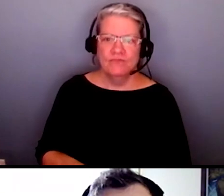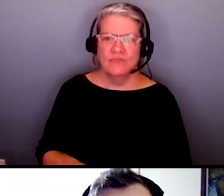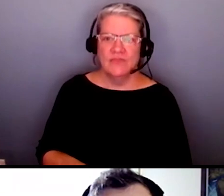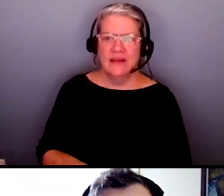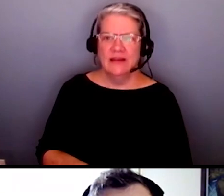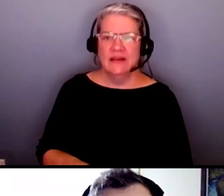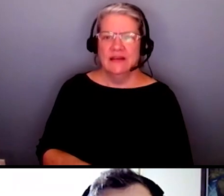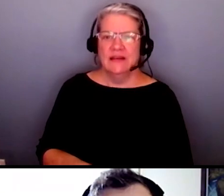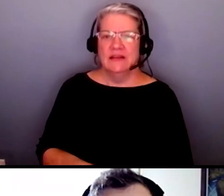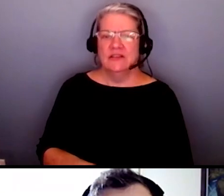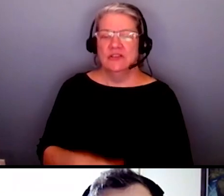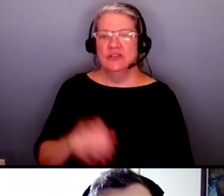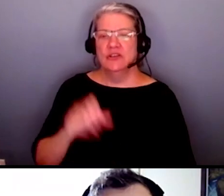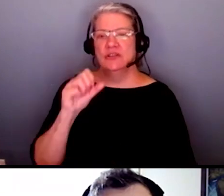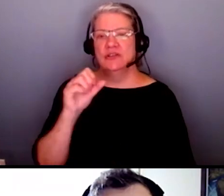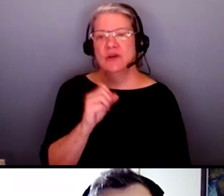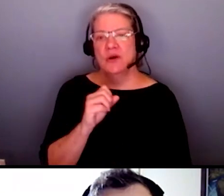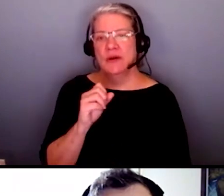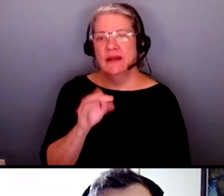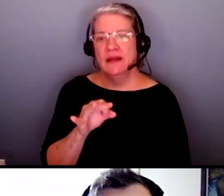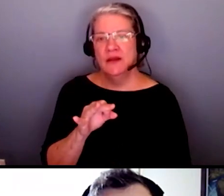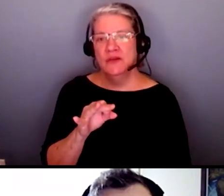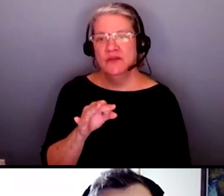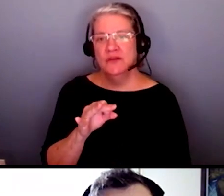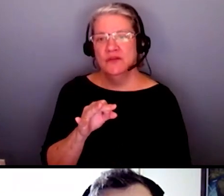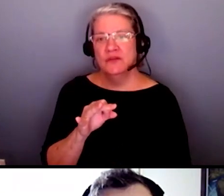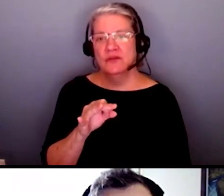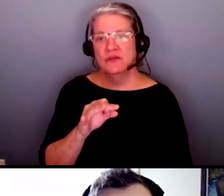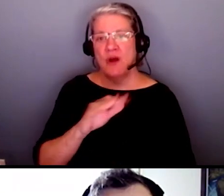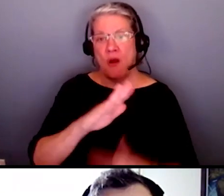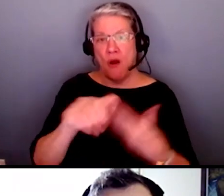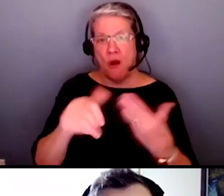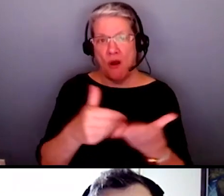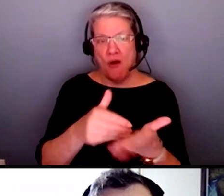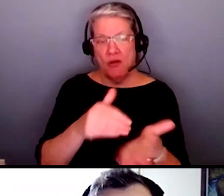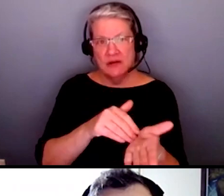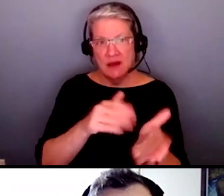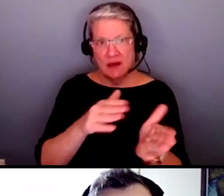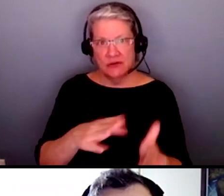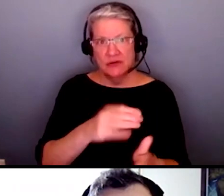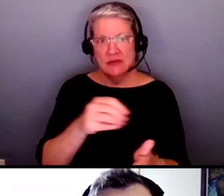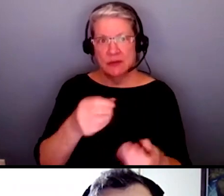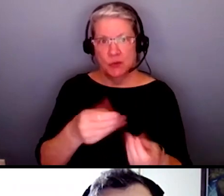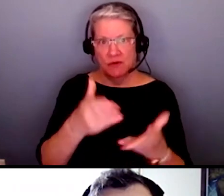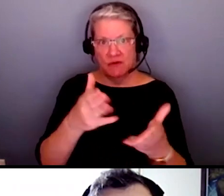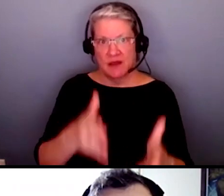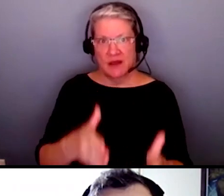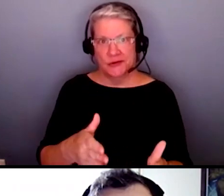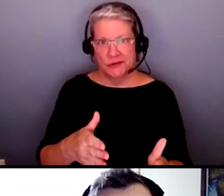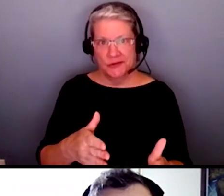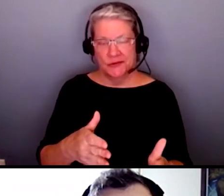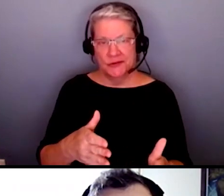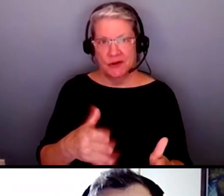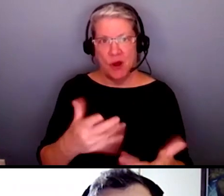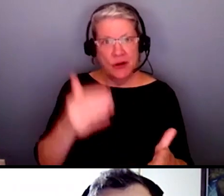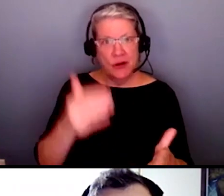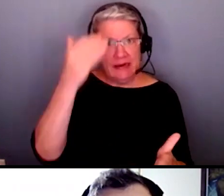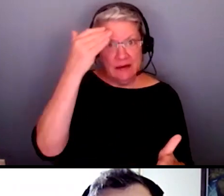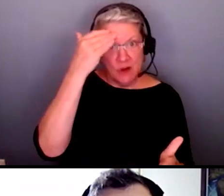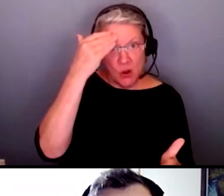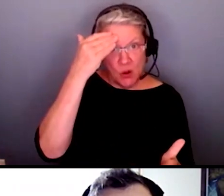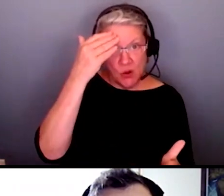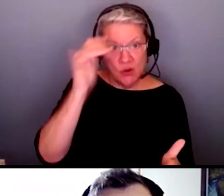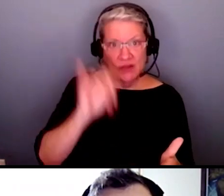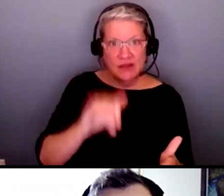if if all of the providers aren't taught that there are conditions that certain people can have